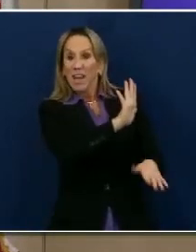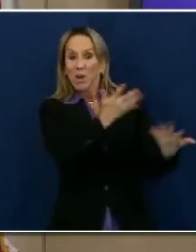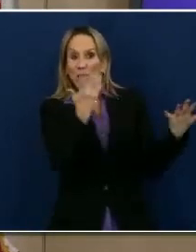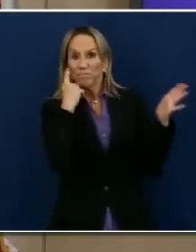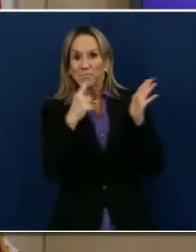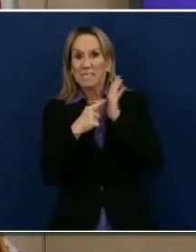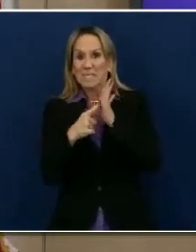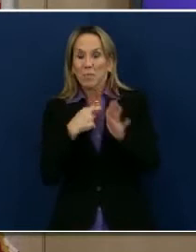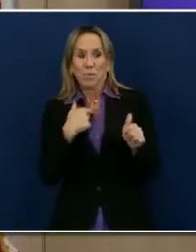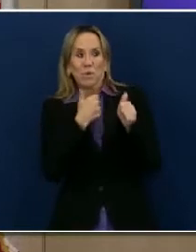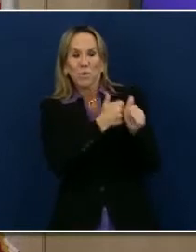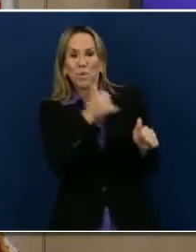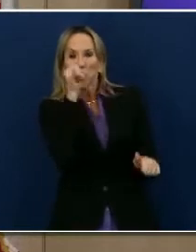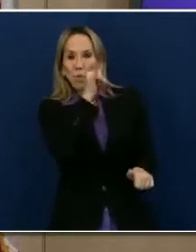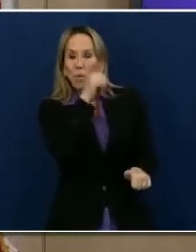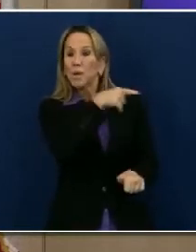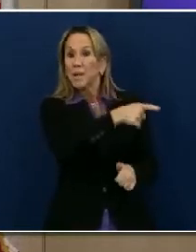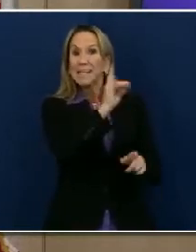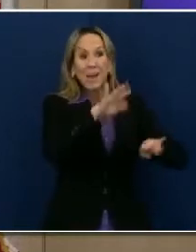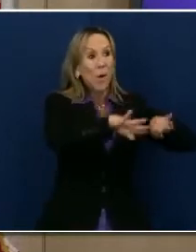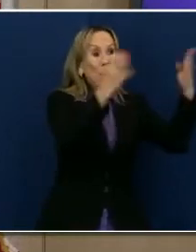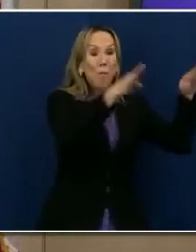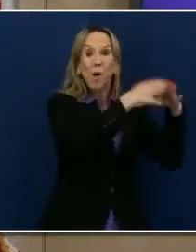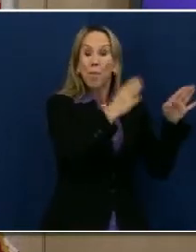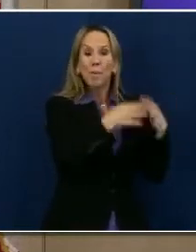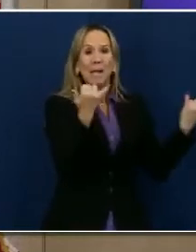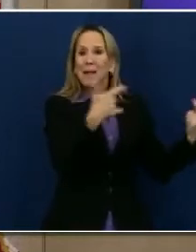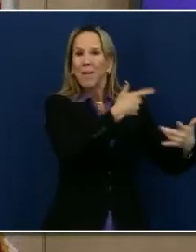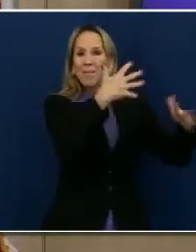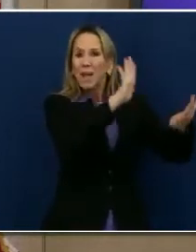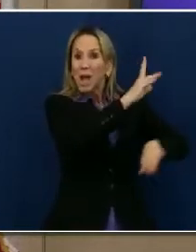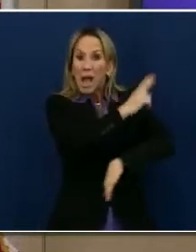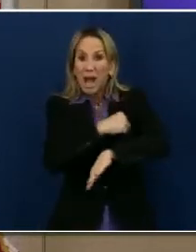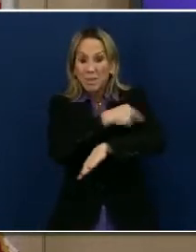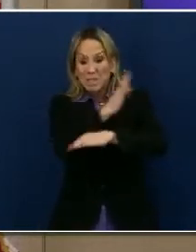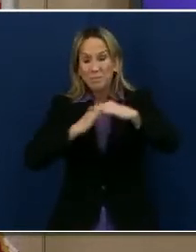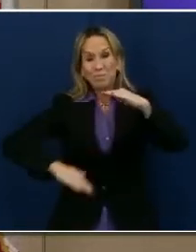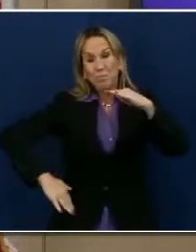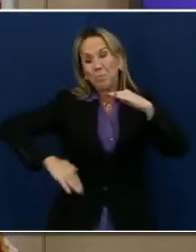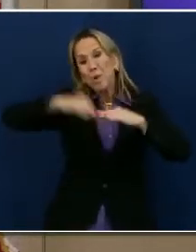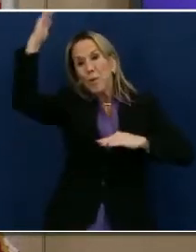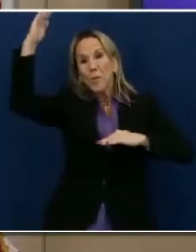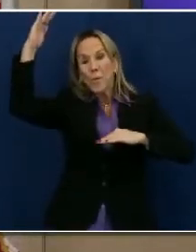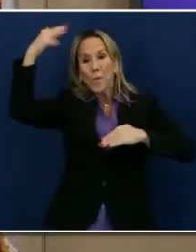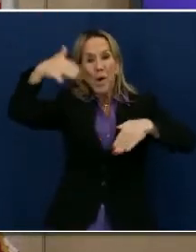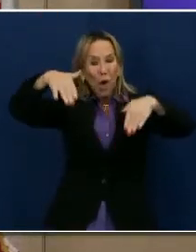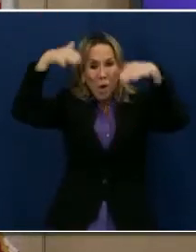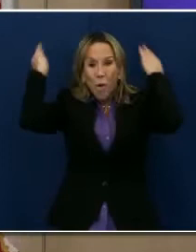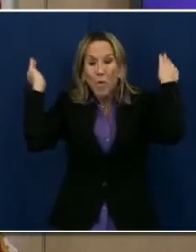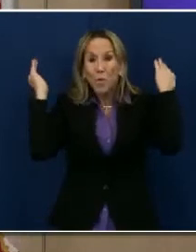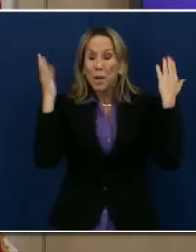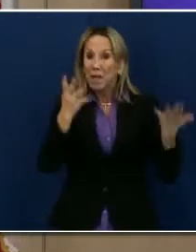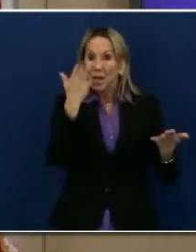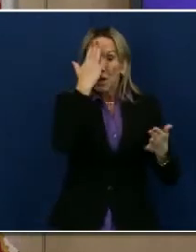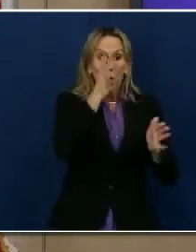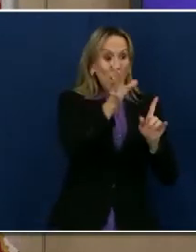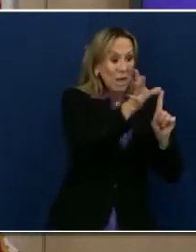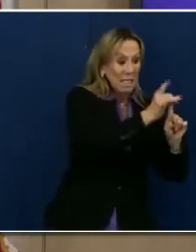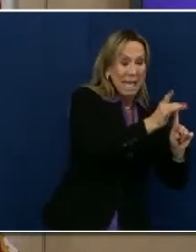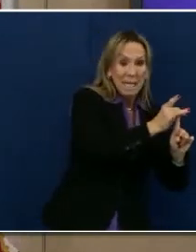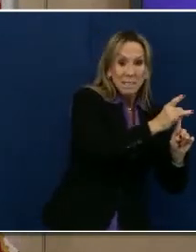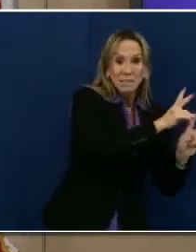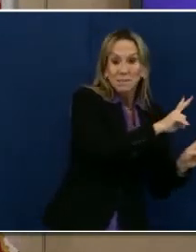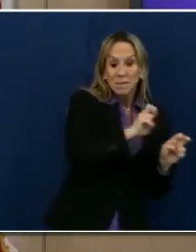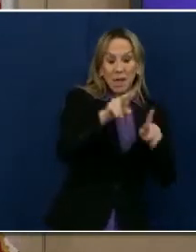is now a state that has areas that are overwhelming their health care system capacity, and we know that cases lead to hospitalizations. Hospitalizations